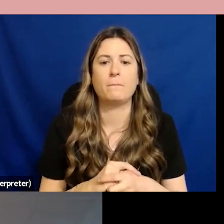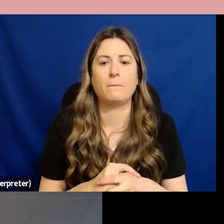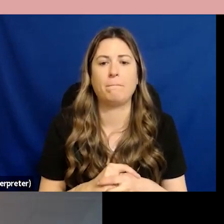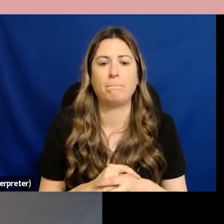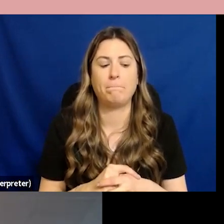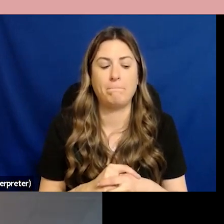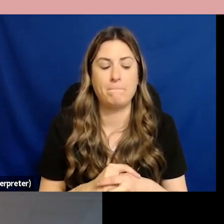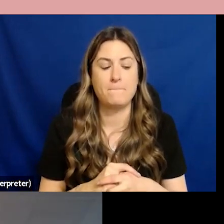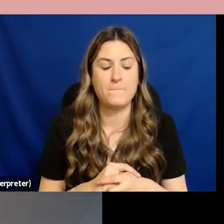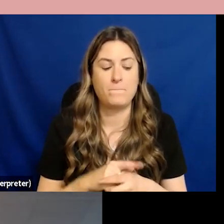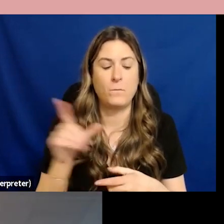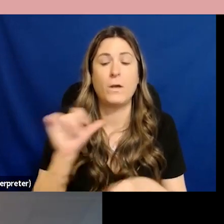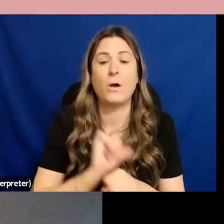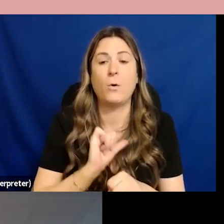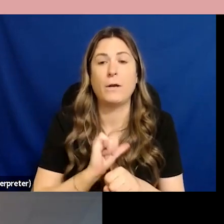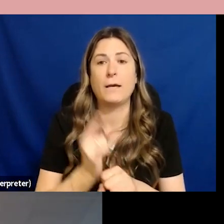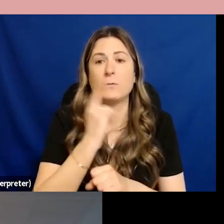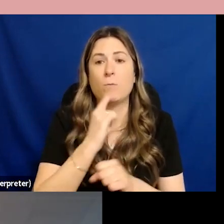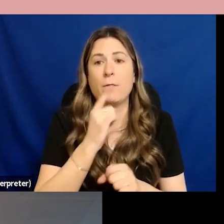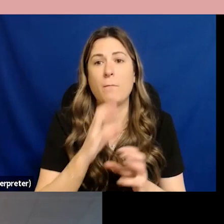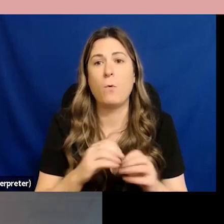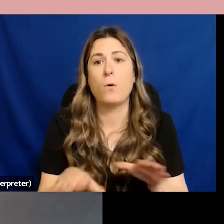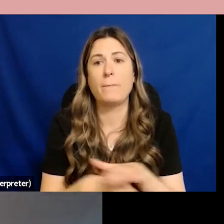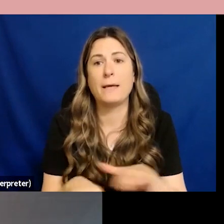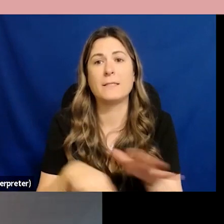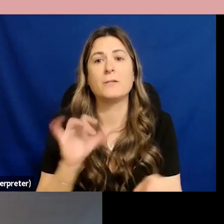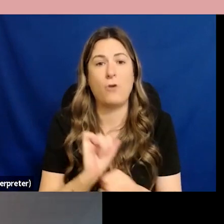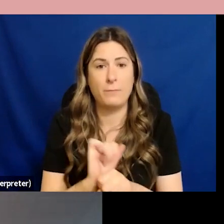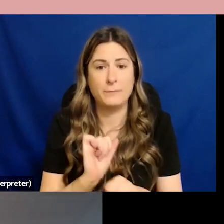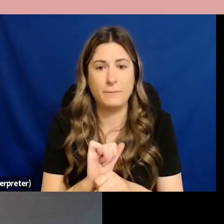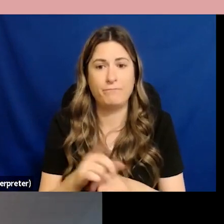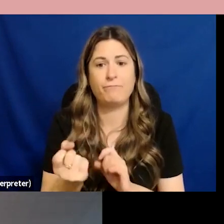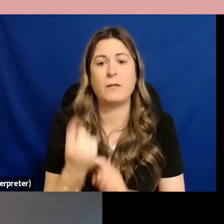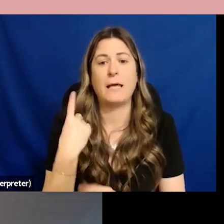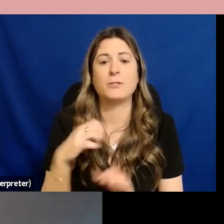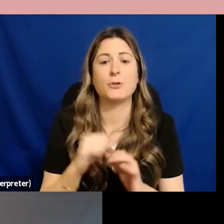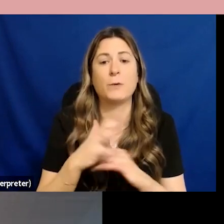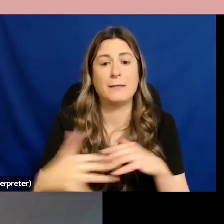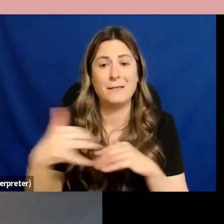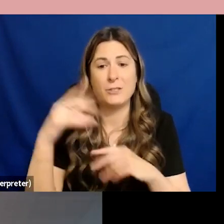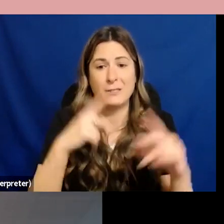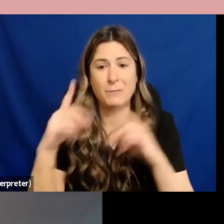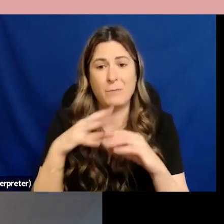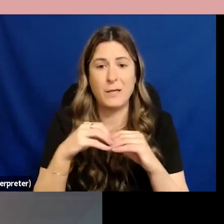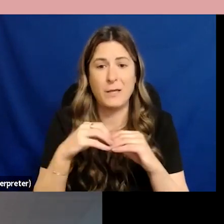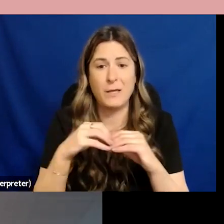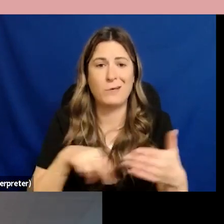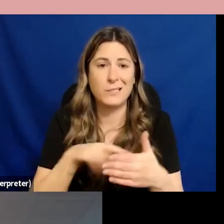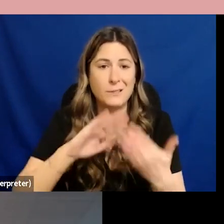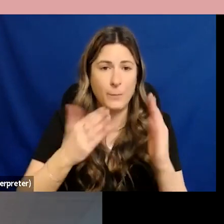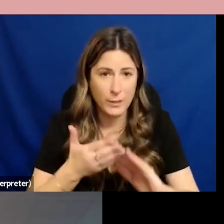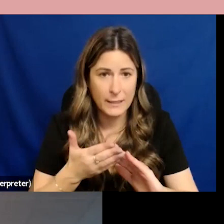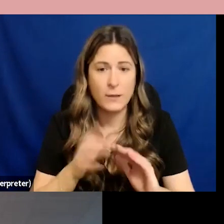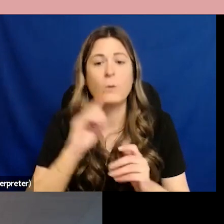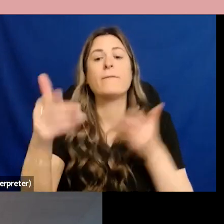jobs and that's within our programs and our services last year in partnership with indigenous people and racialized communities we introduced the anti-racism